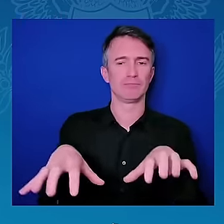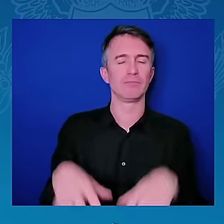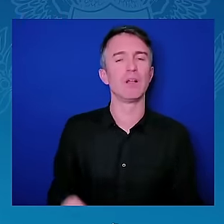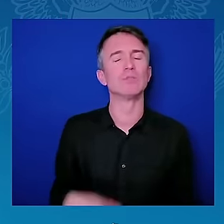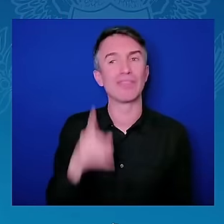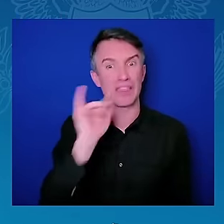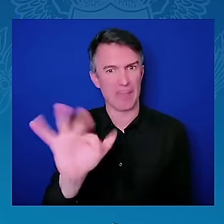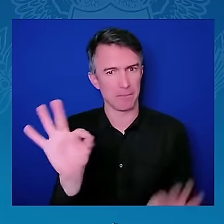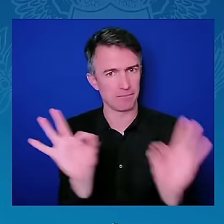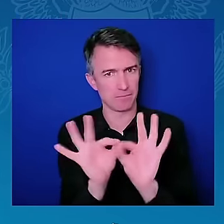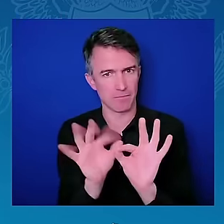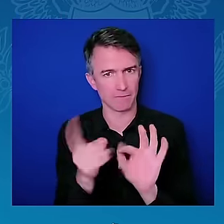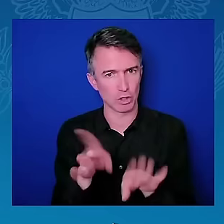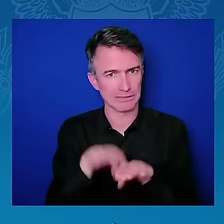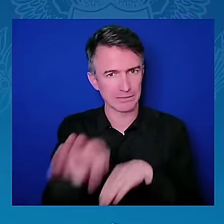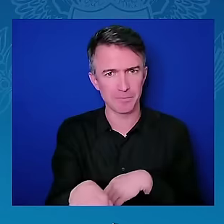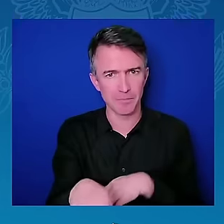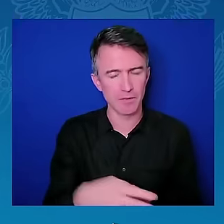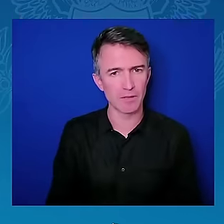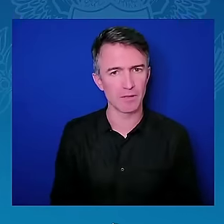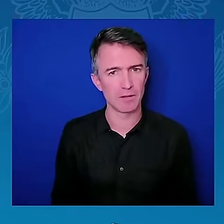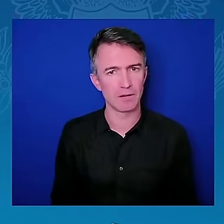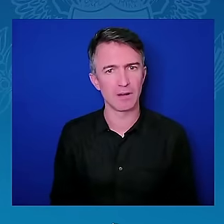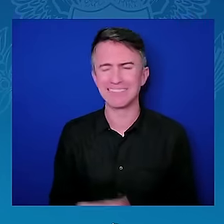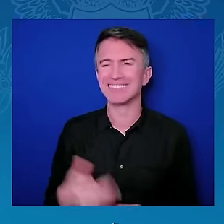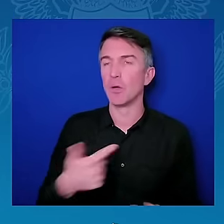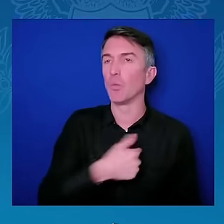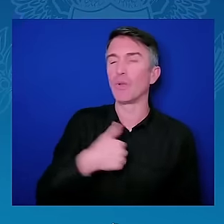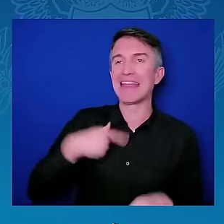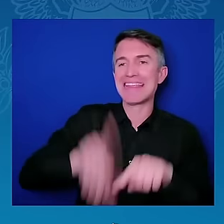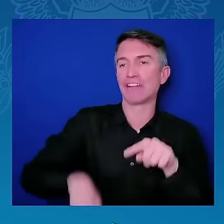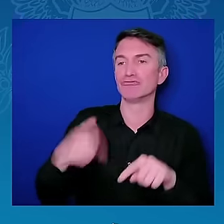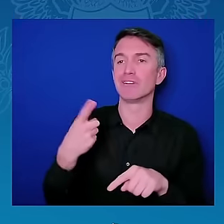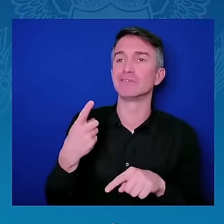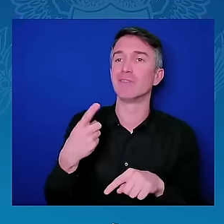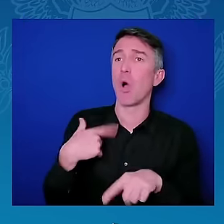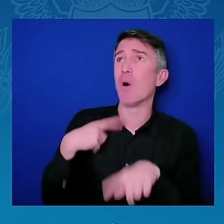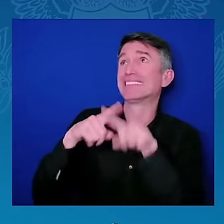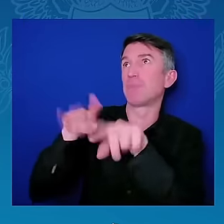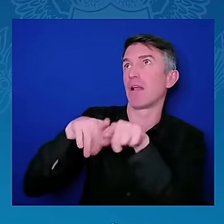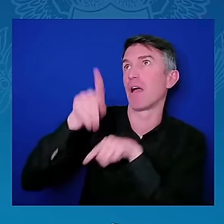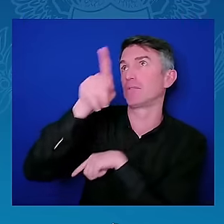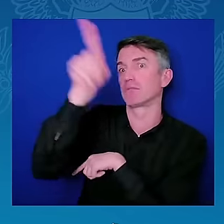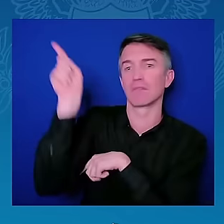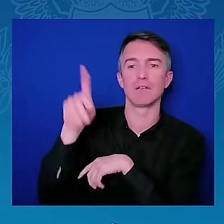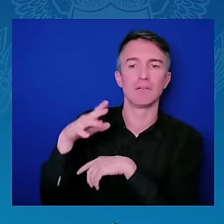new narrative. Kenya and Africa can be part of the solution.